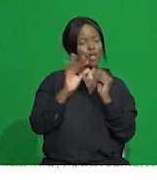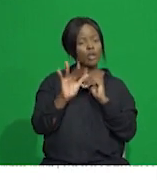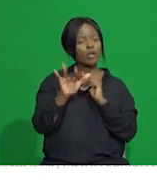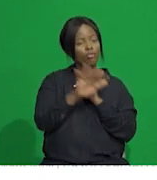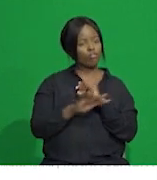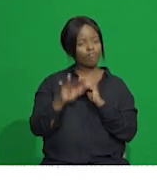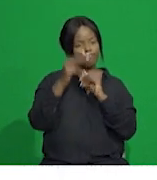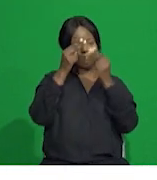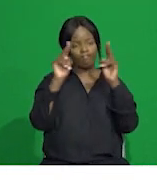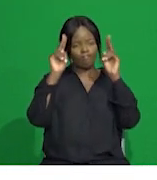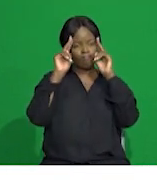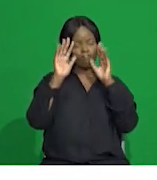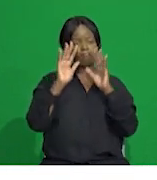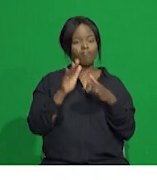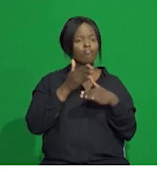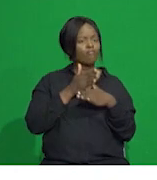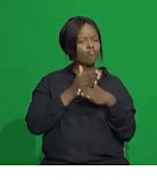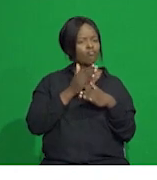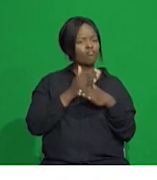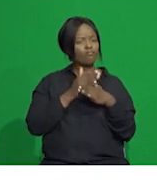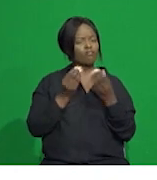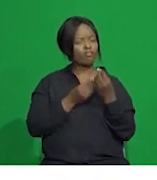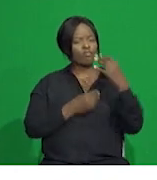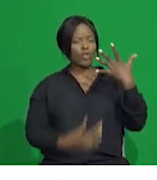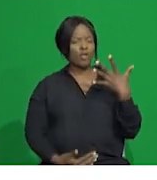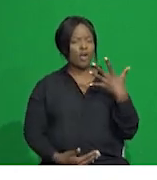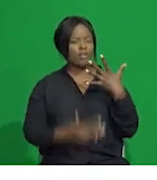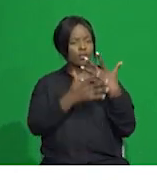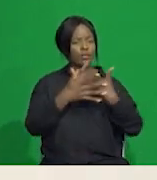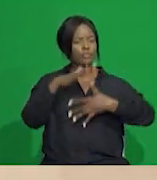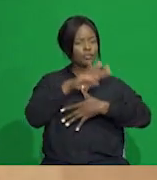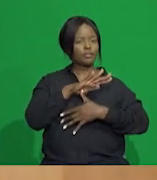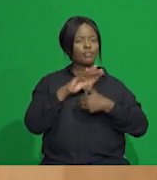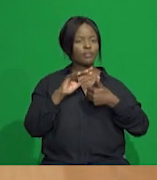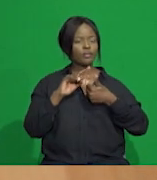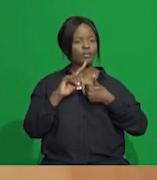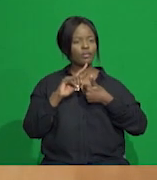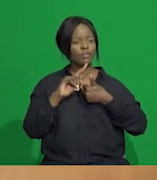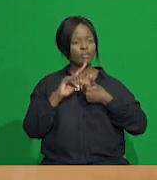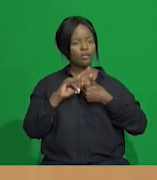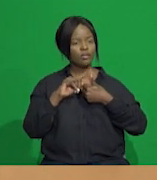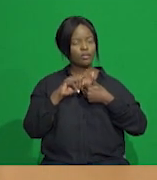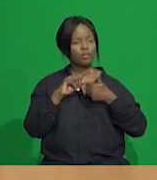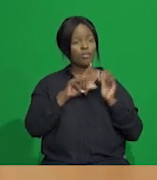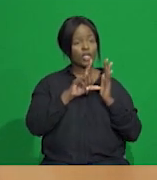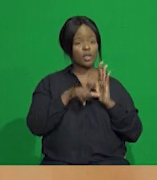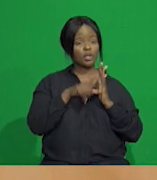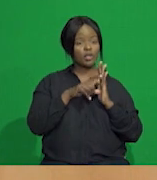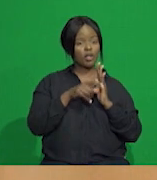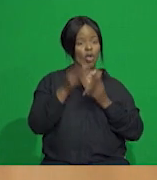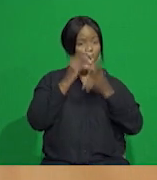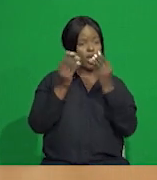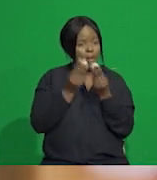university. This task is divided into five distinct areas. Design of learning materials,